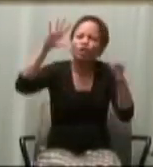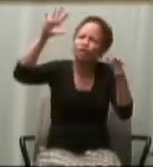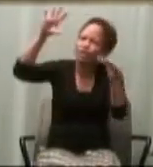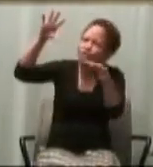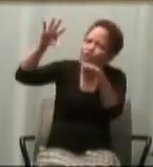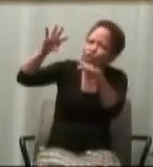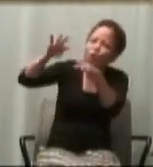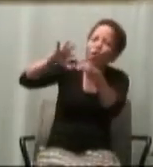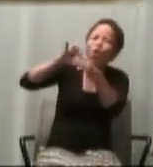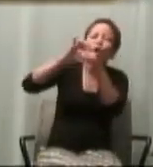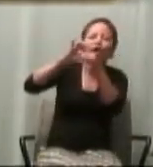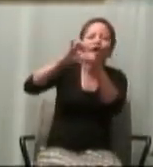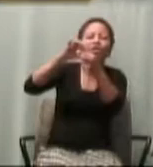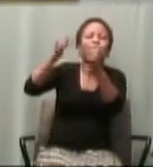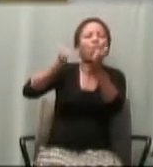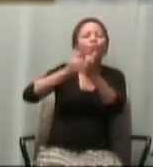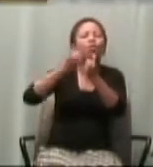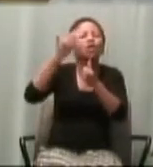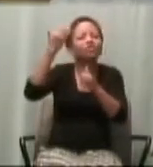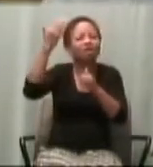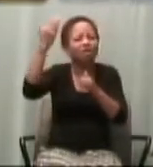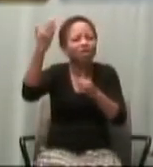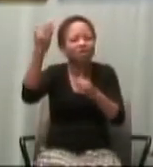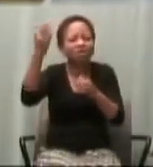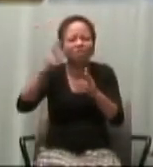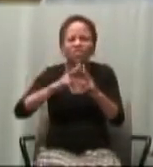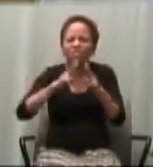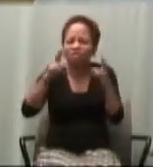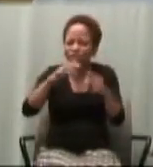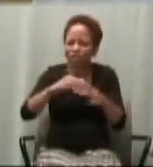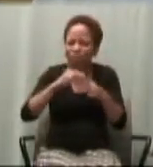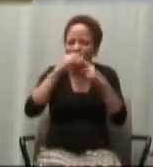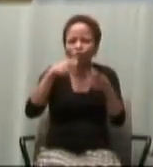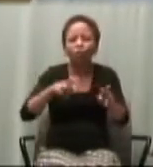are enjoined to God in a very unique way.